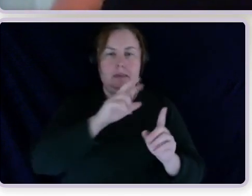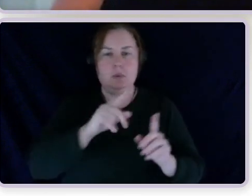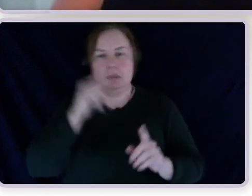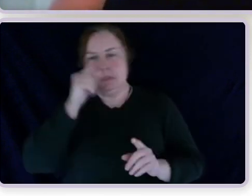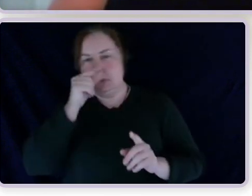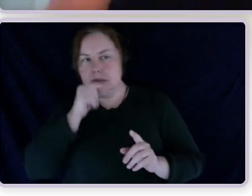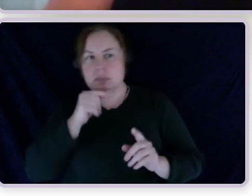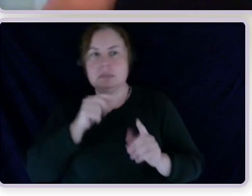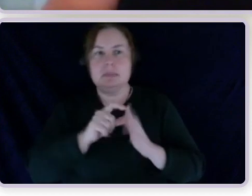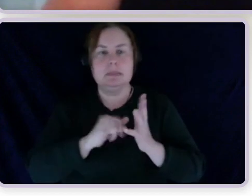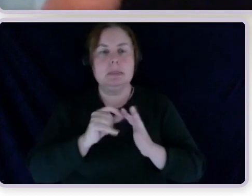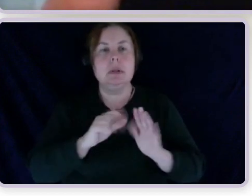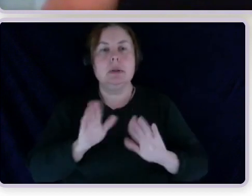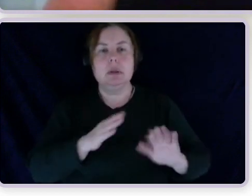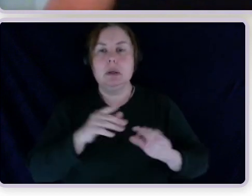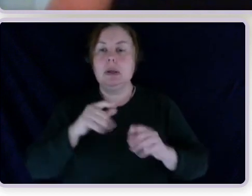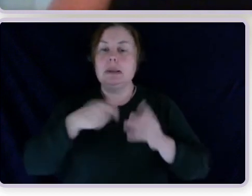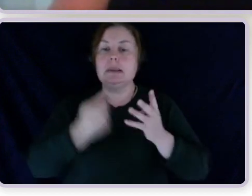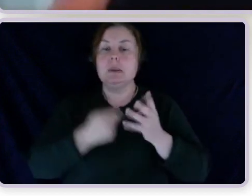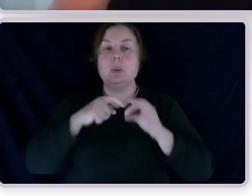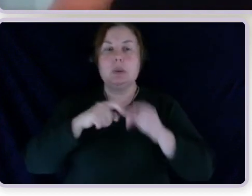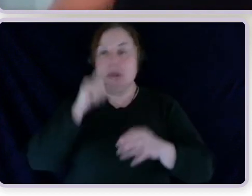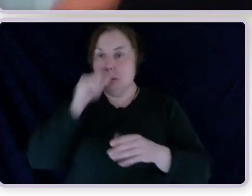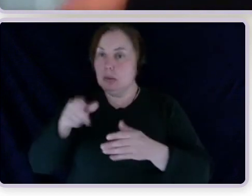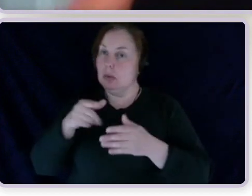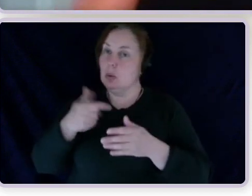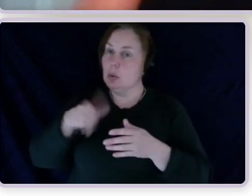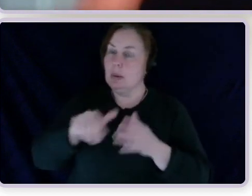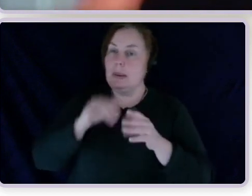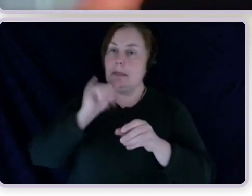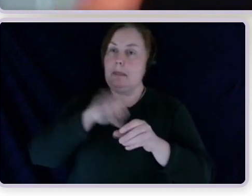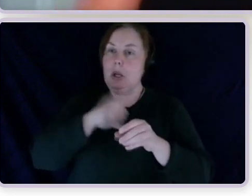the medical help bot to assist with NDIS medical evidence?